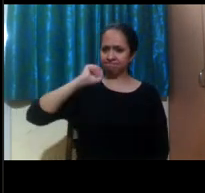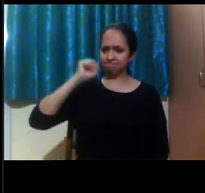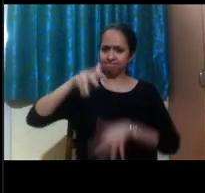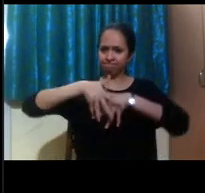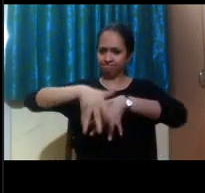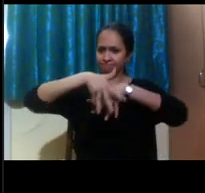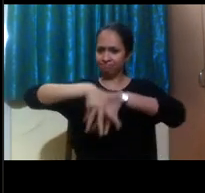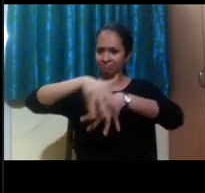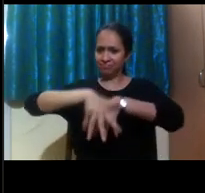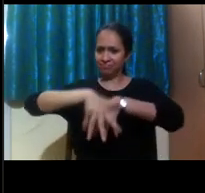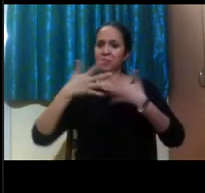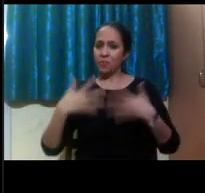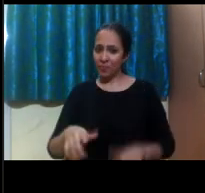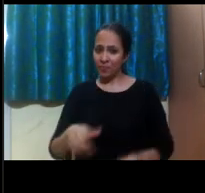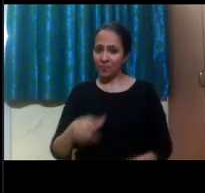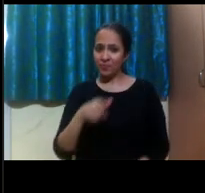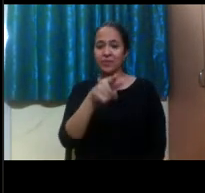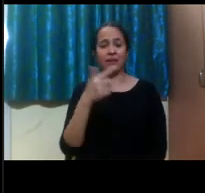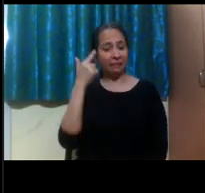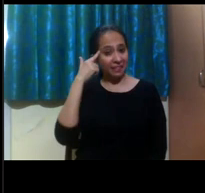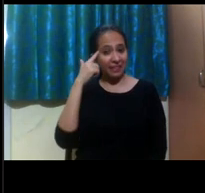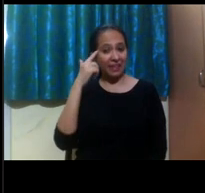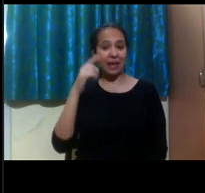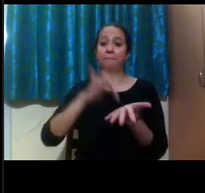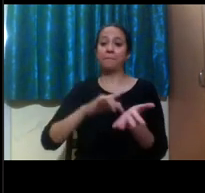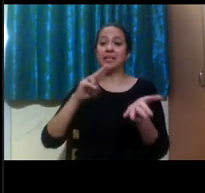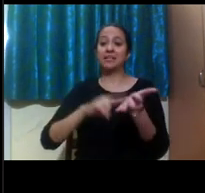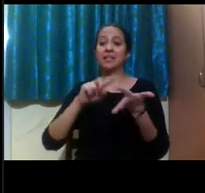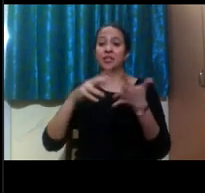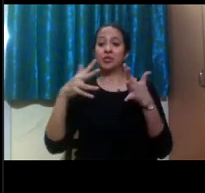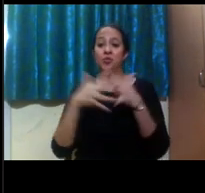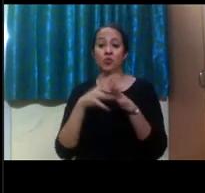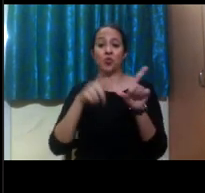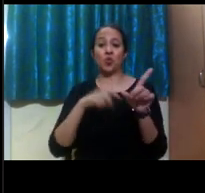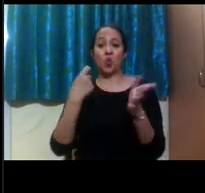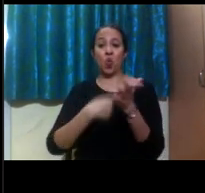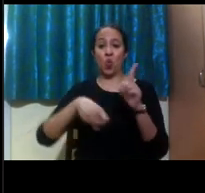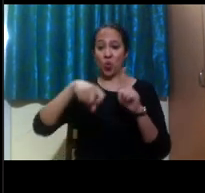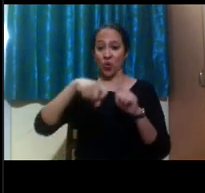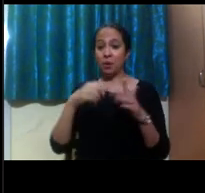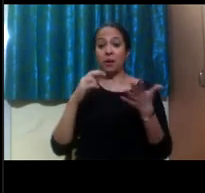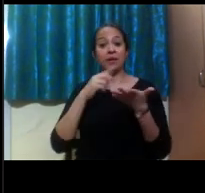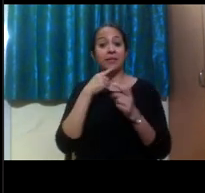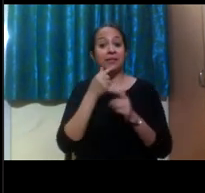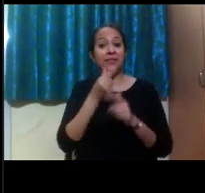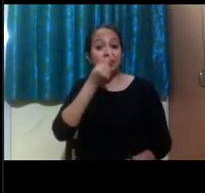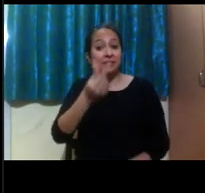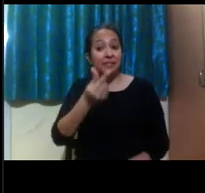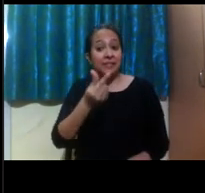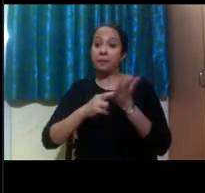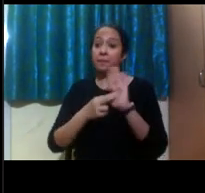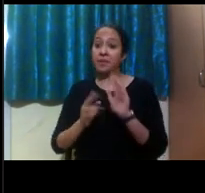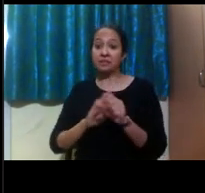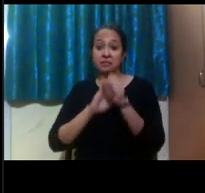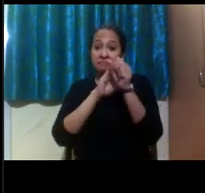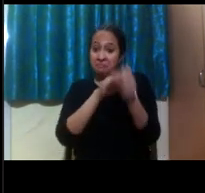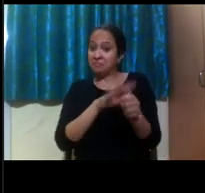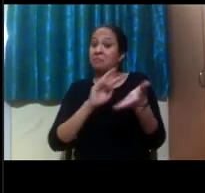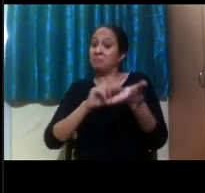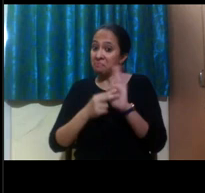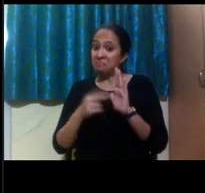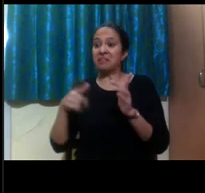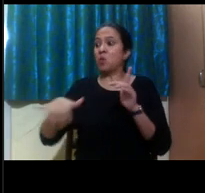And I believe it's New York with a banner that says, Injustice Anywhere is a threat to justice everywhere, which is